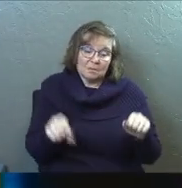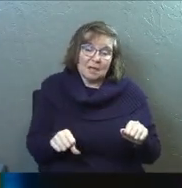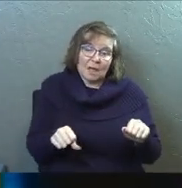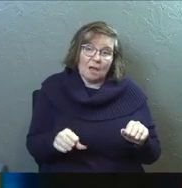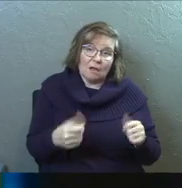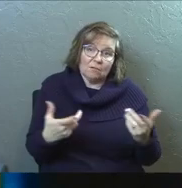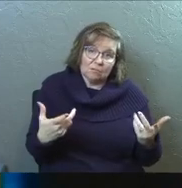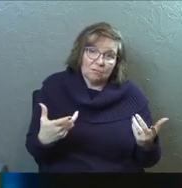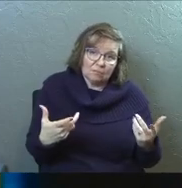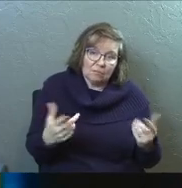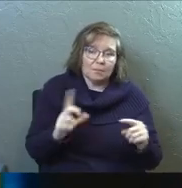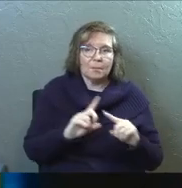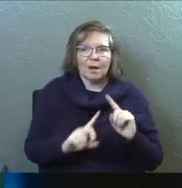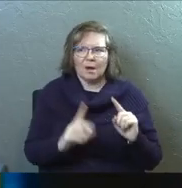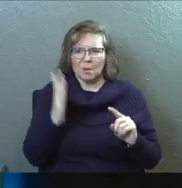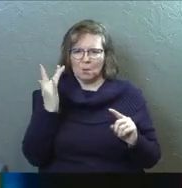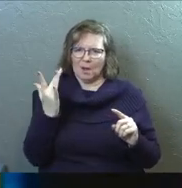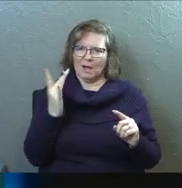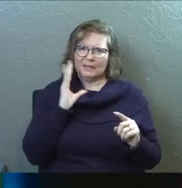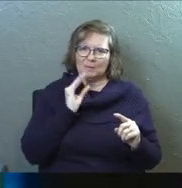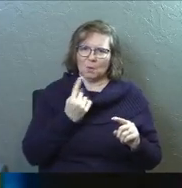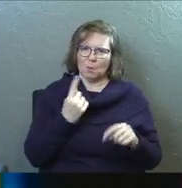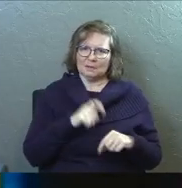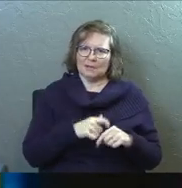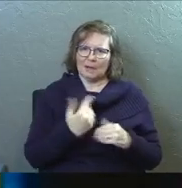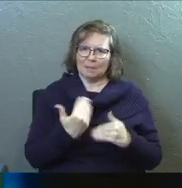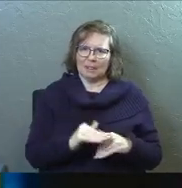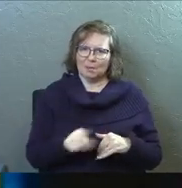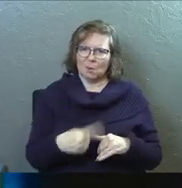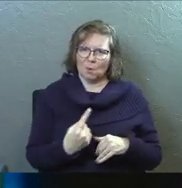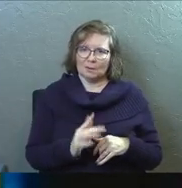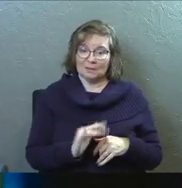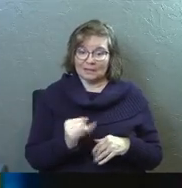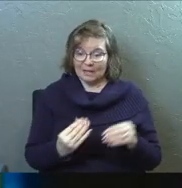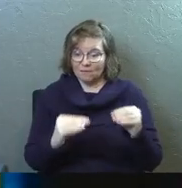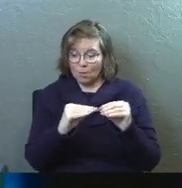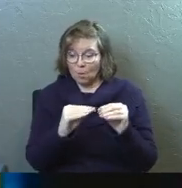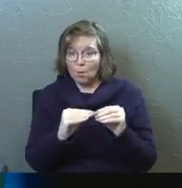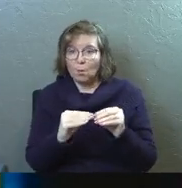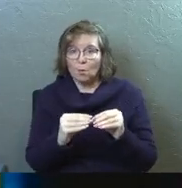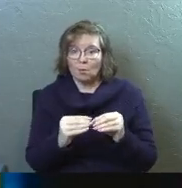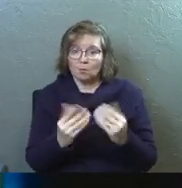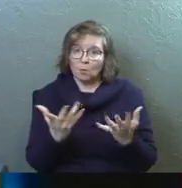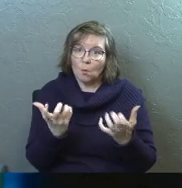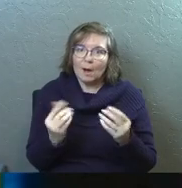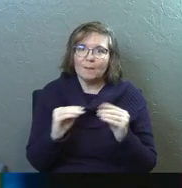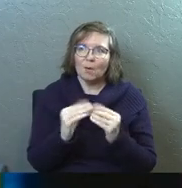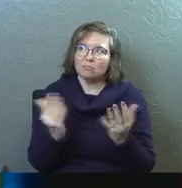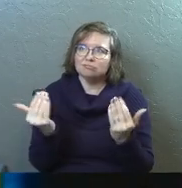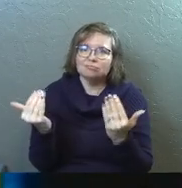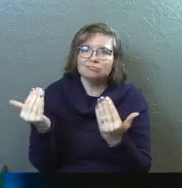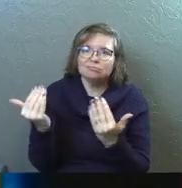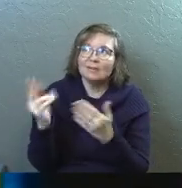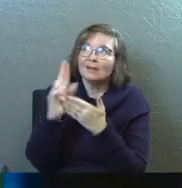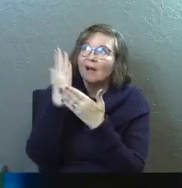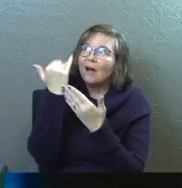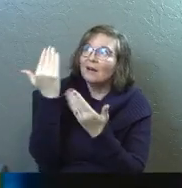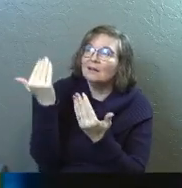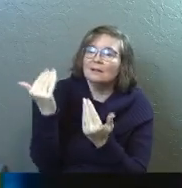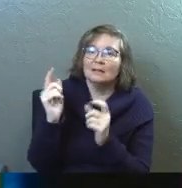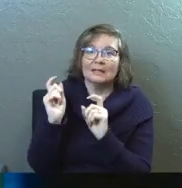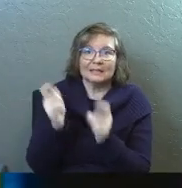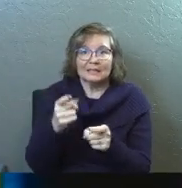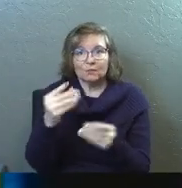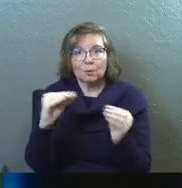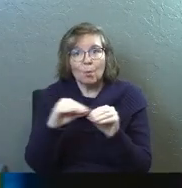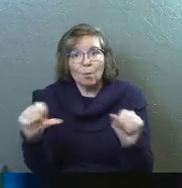live that way, but why would you want to? If there's more, let's want more. Like God can